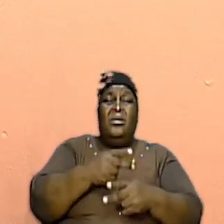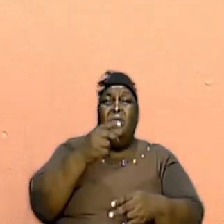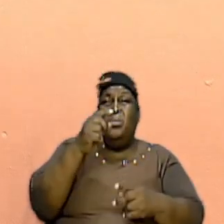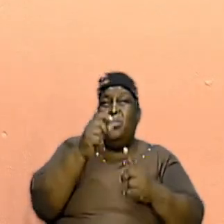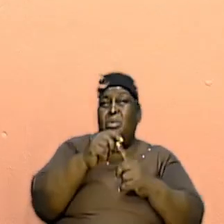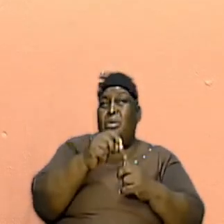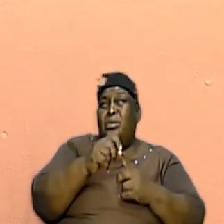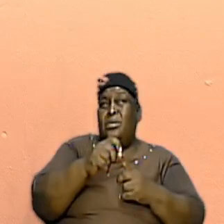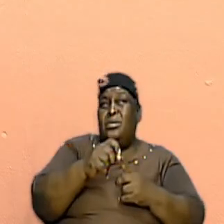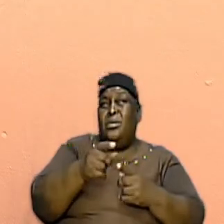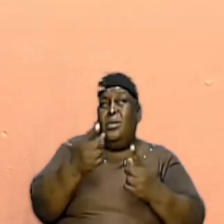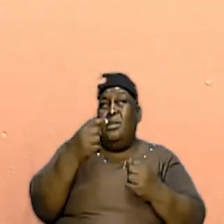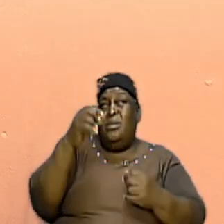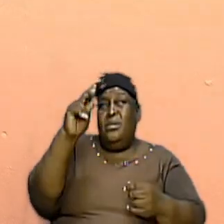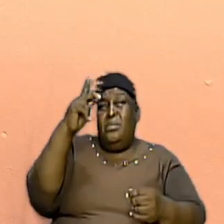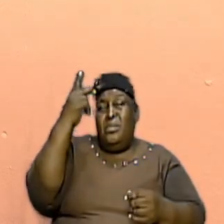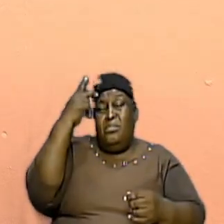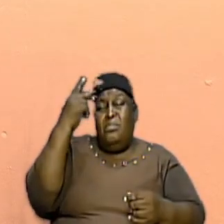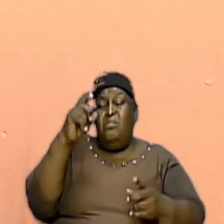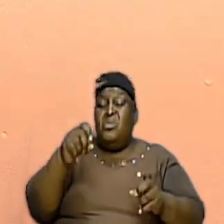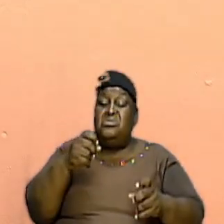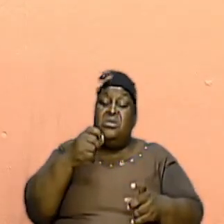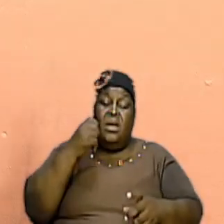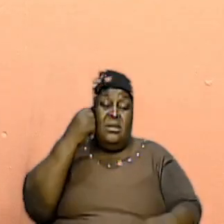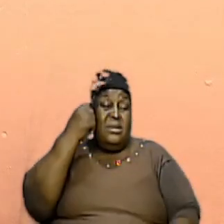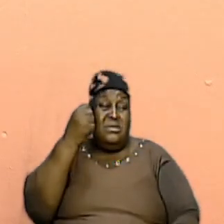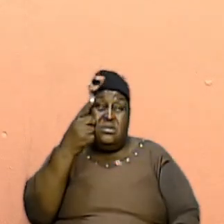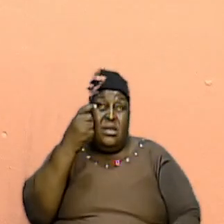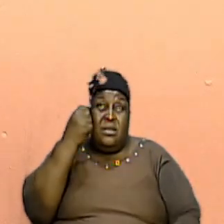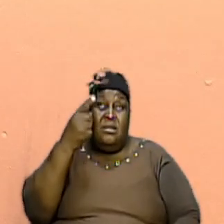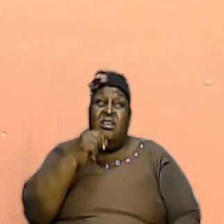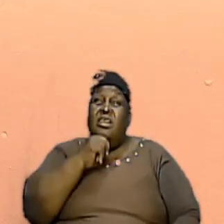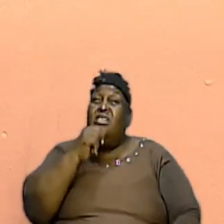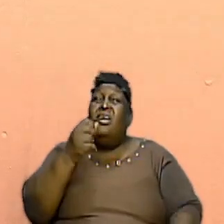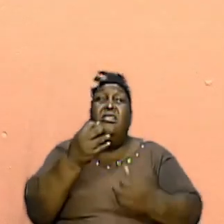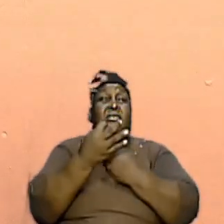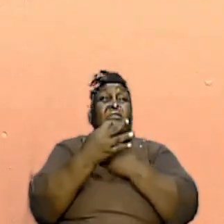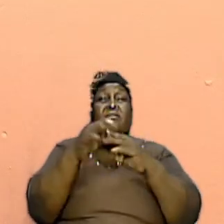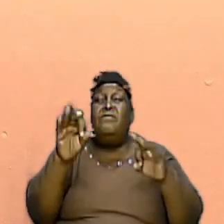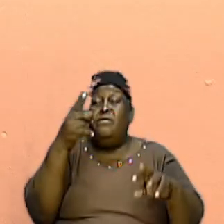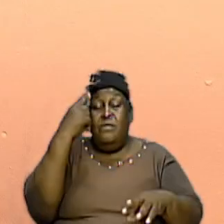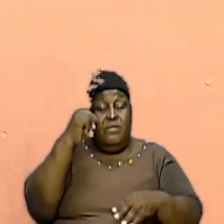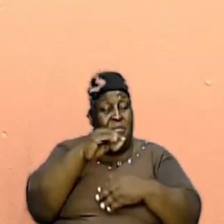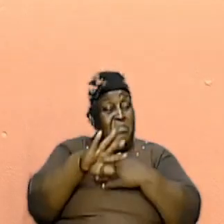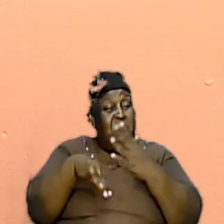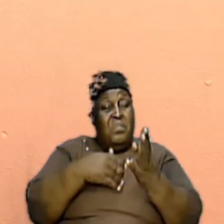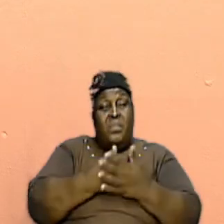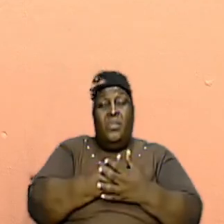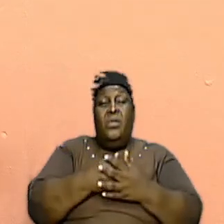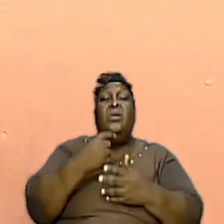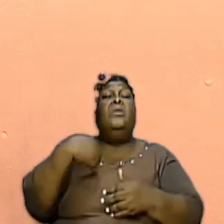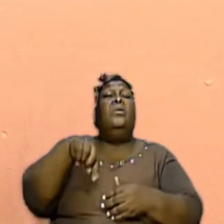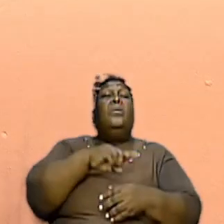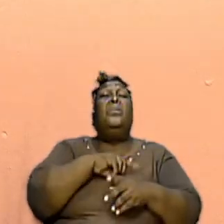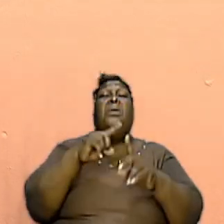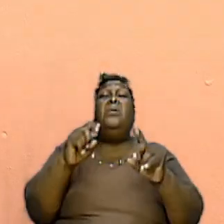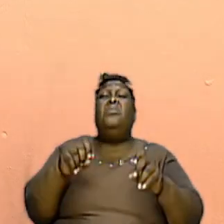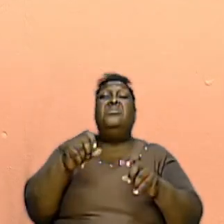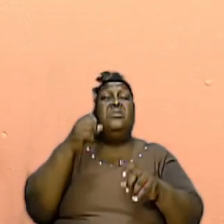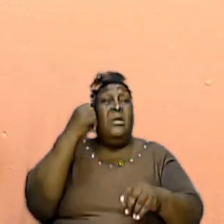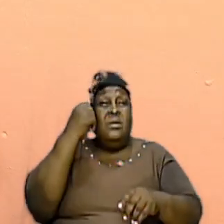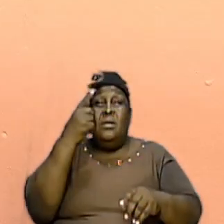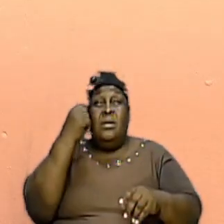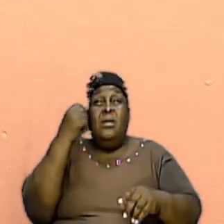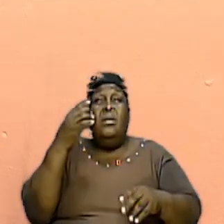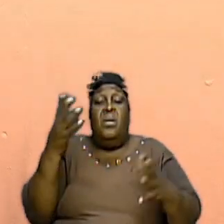Must Understand That This Is Not A Free For All We Must Understand That